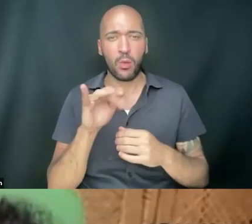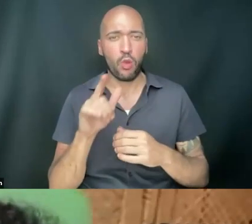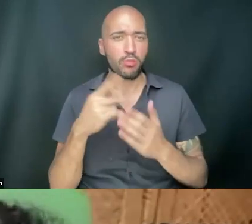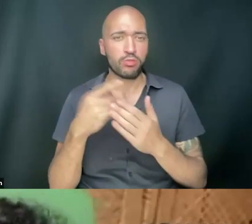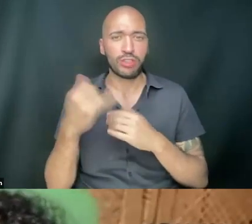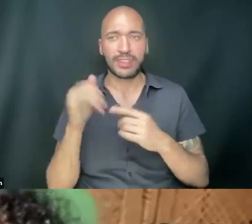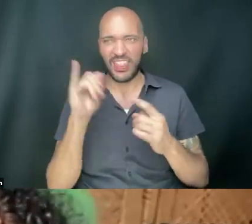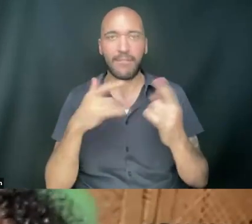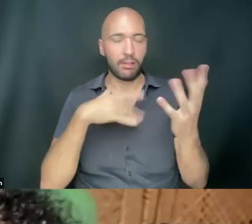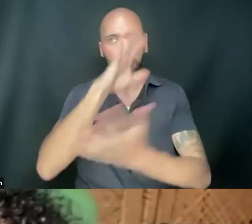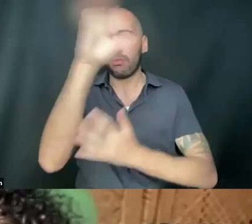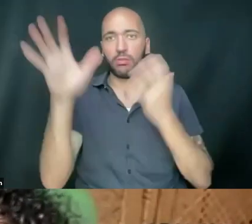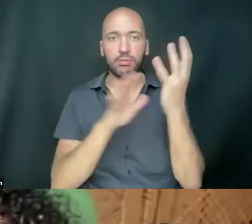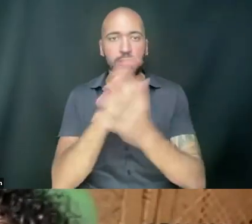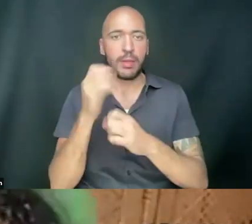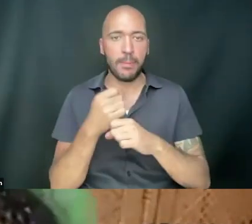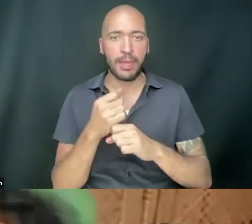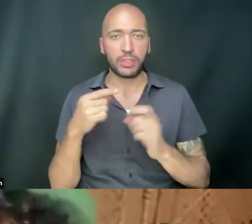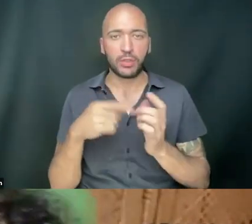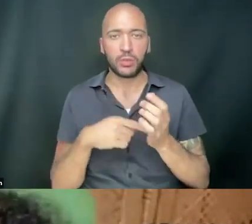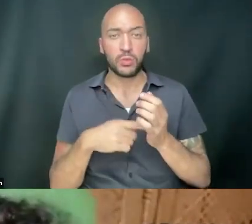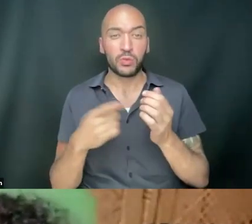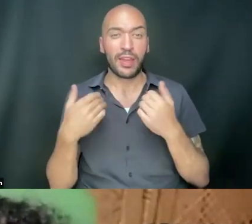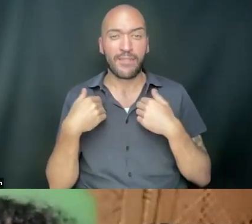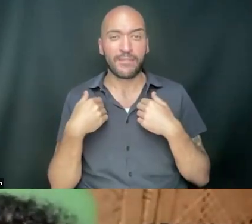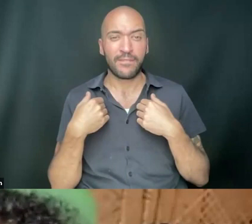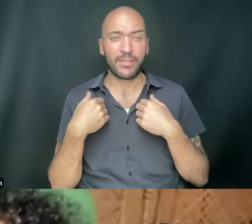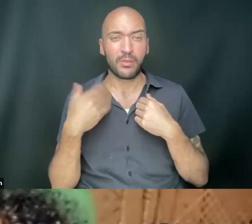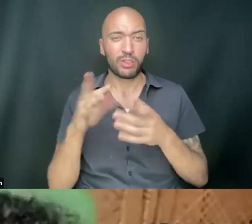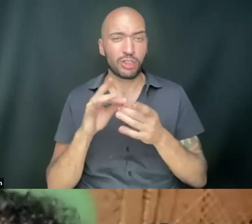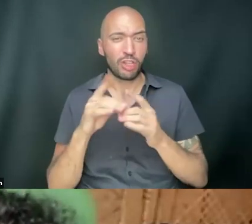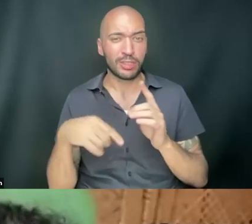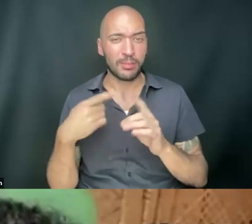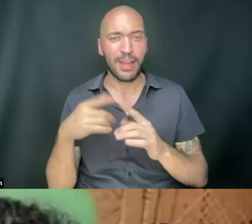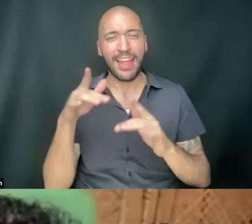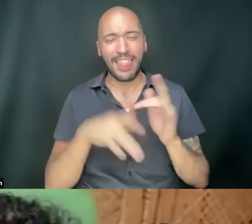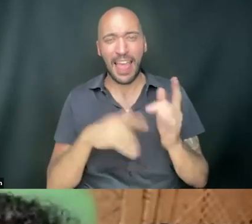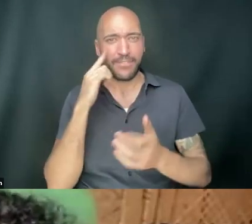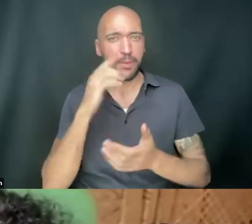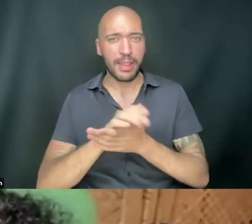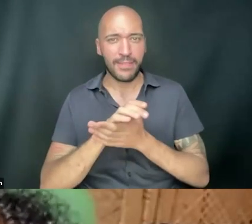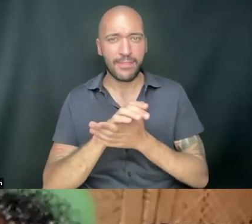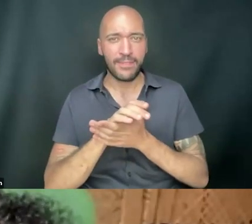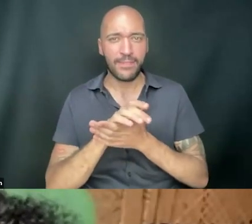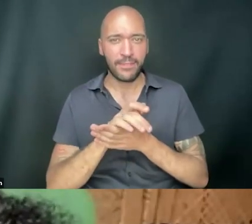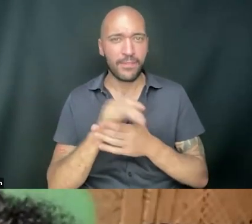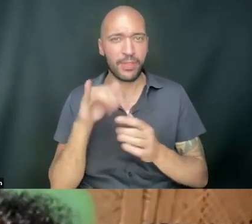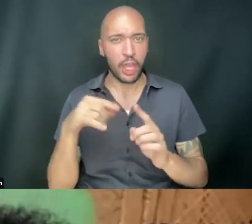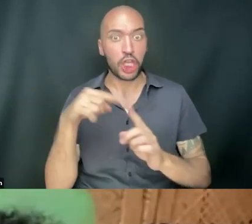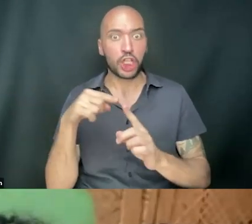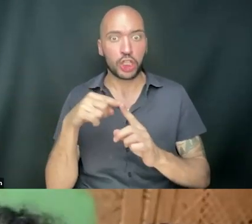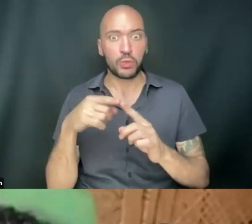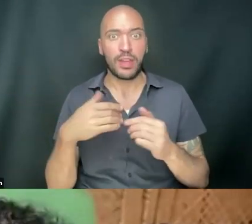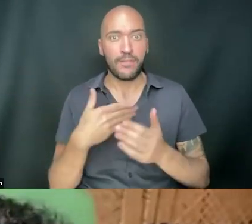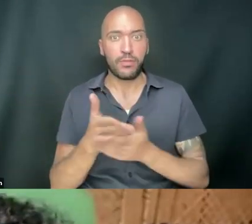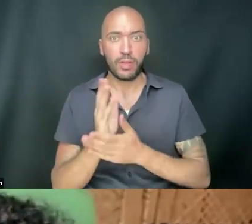disorientation. makes you have, like, what the uncle talks about, like, a lack of belief that you can, that you